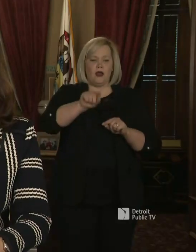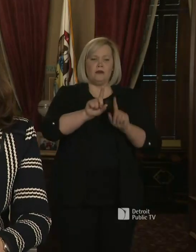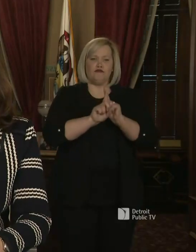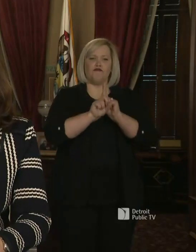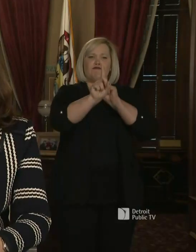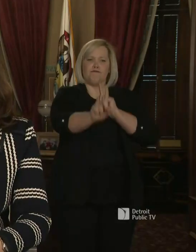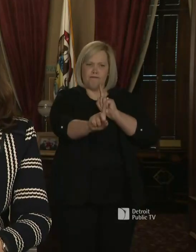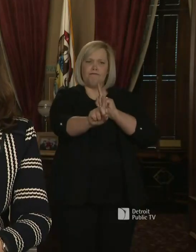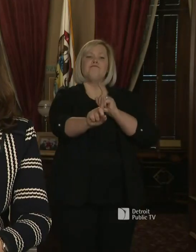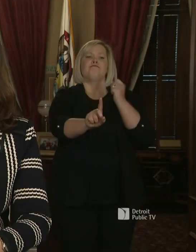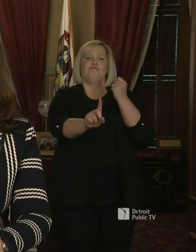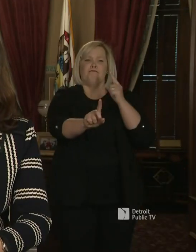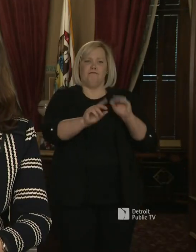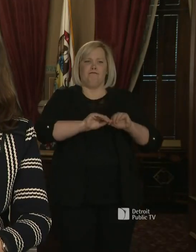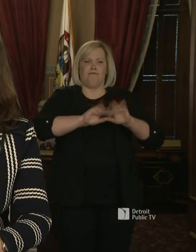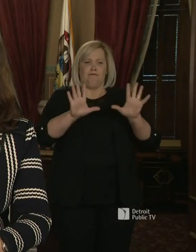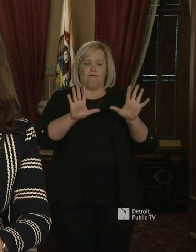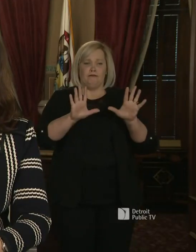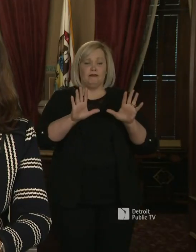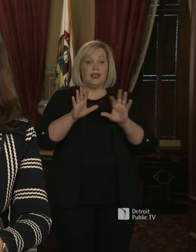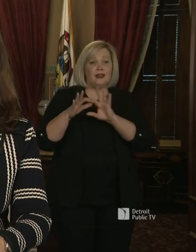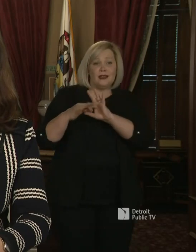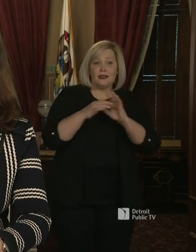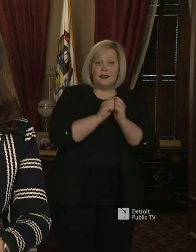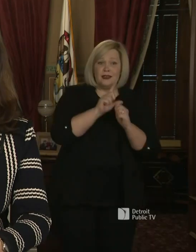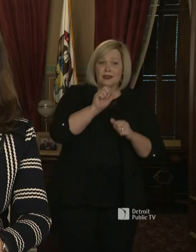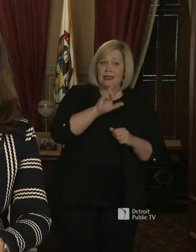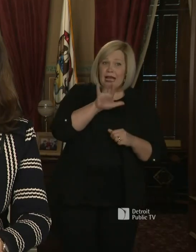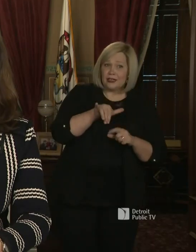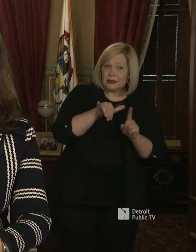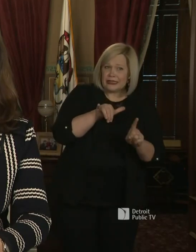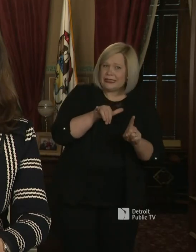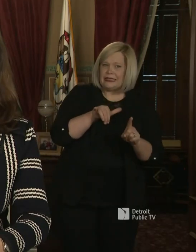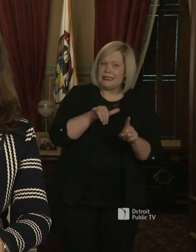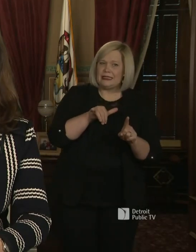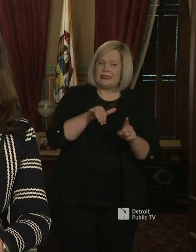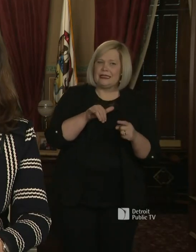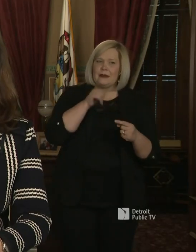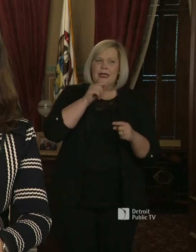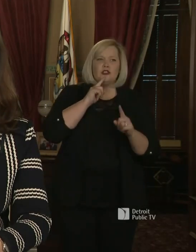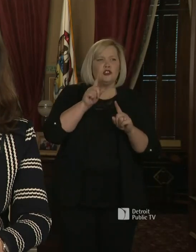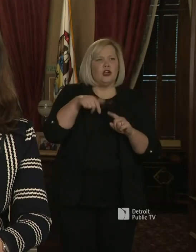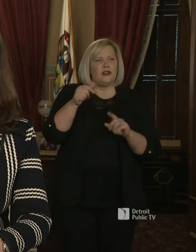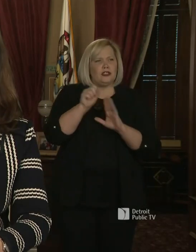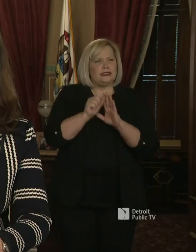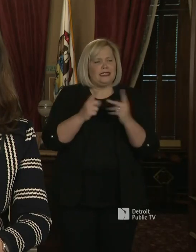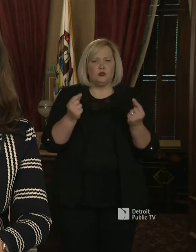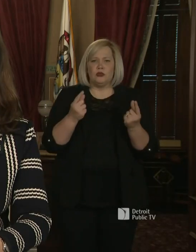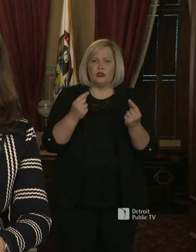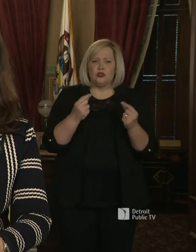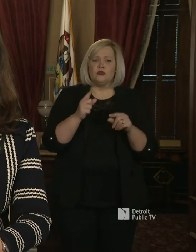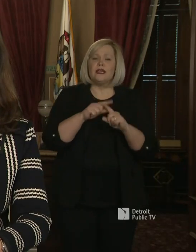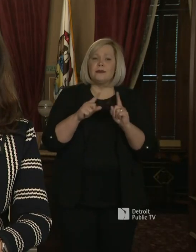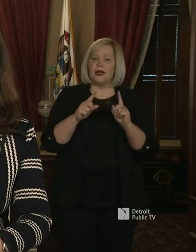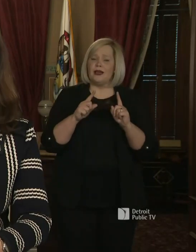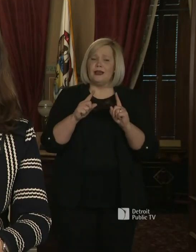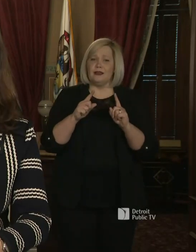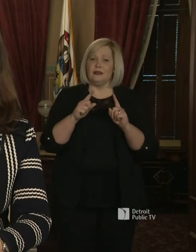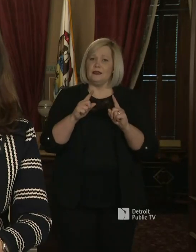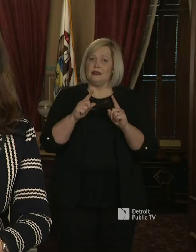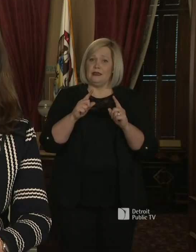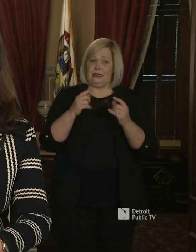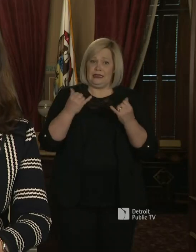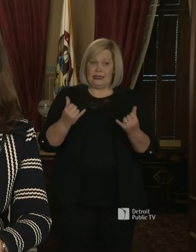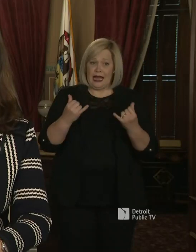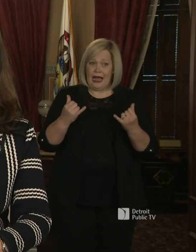the lottery specifically I don't know that any states have taken action on this front but it is something that has been raised and that